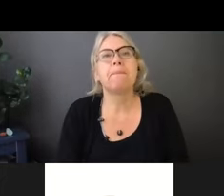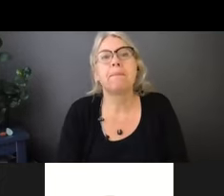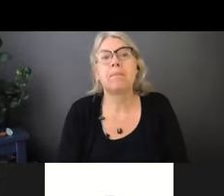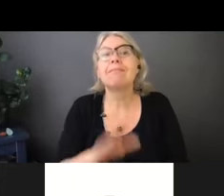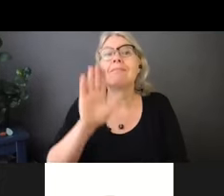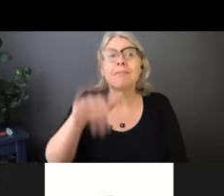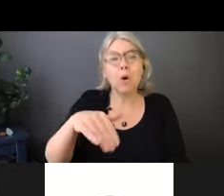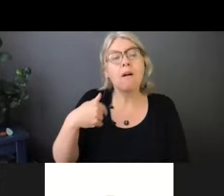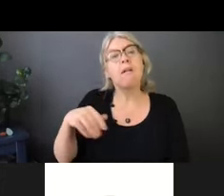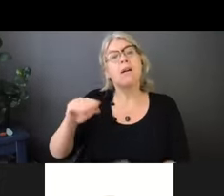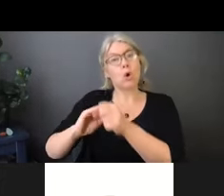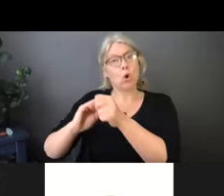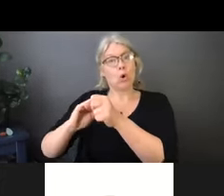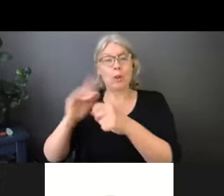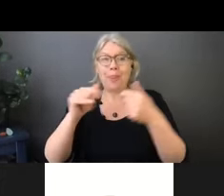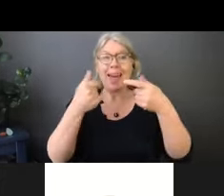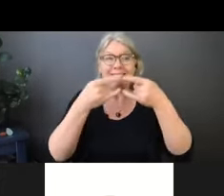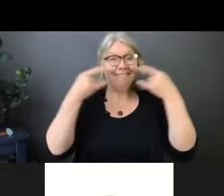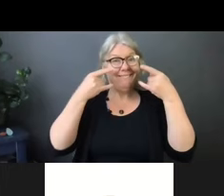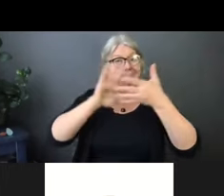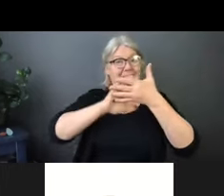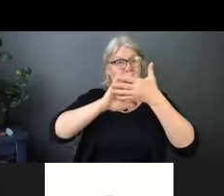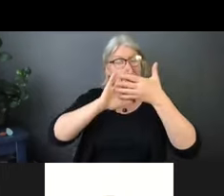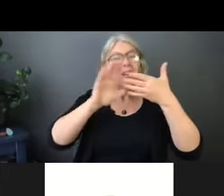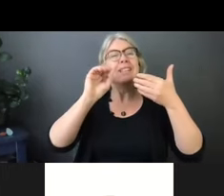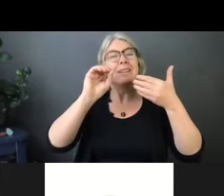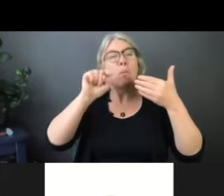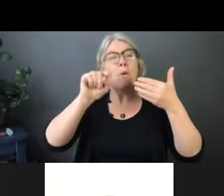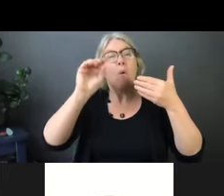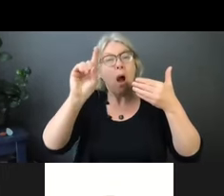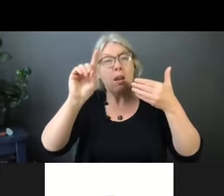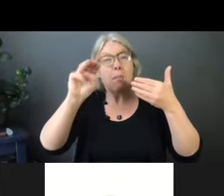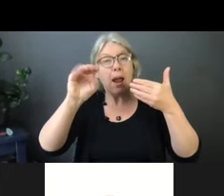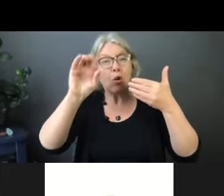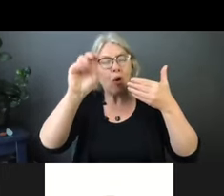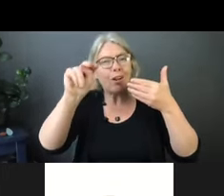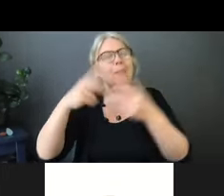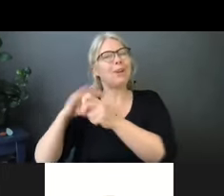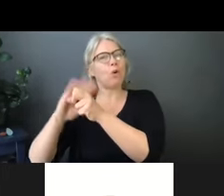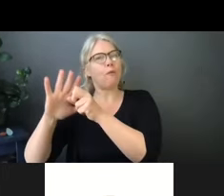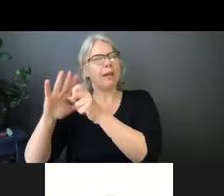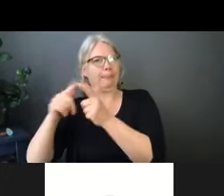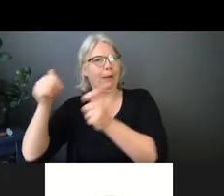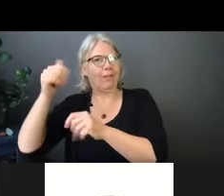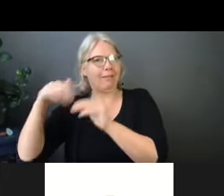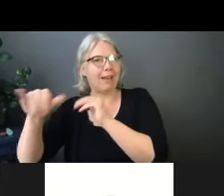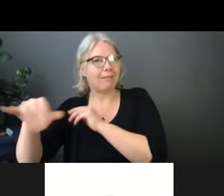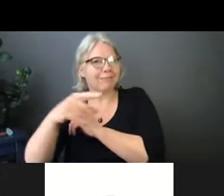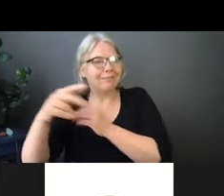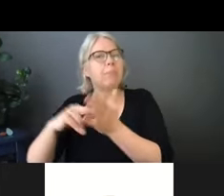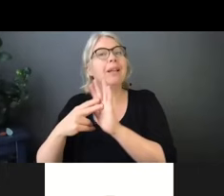much larger than the smallest size that it protects us against. So as long as we're wearing them appropriately and